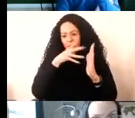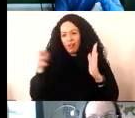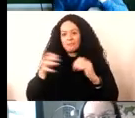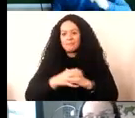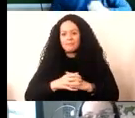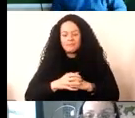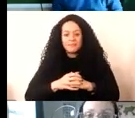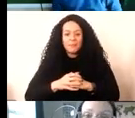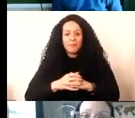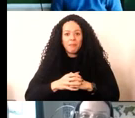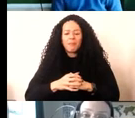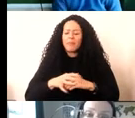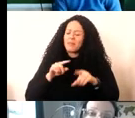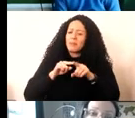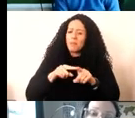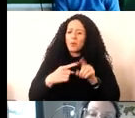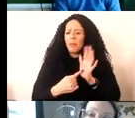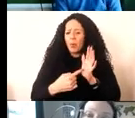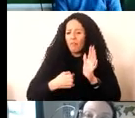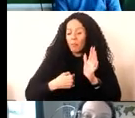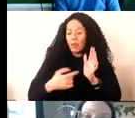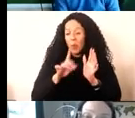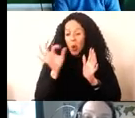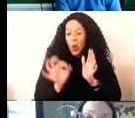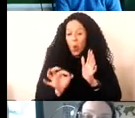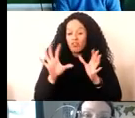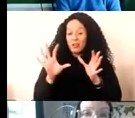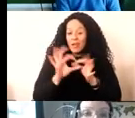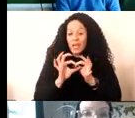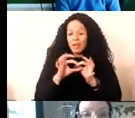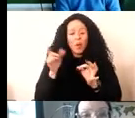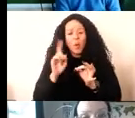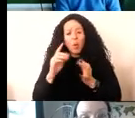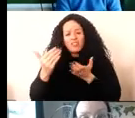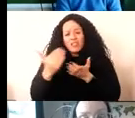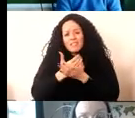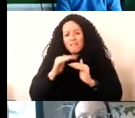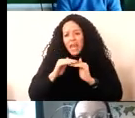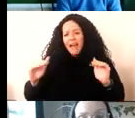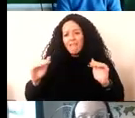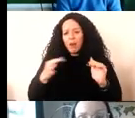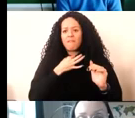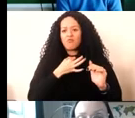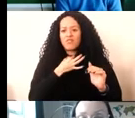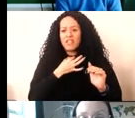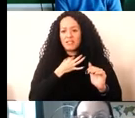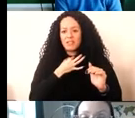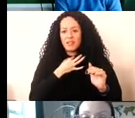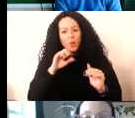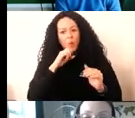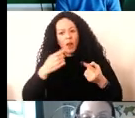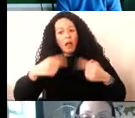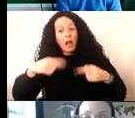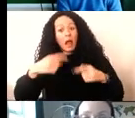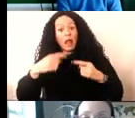I think most significant for me was this question of what is a kind of safe level of risk which can allow an